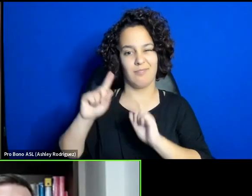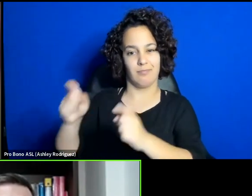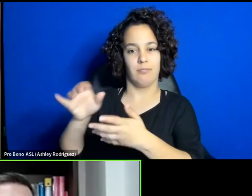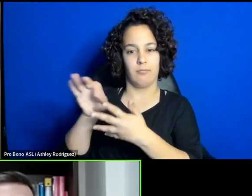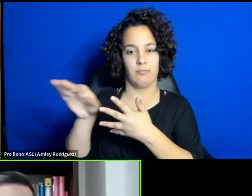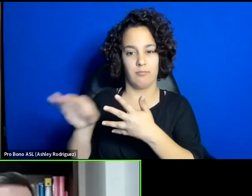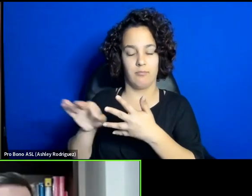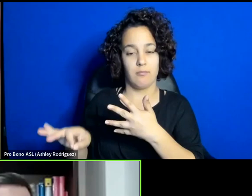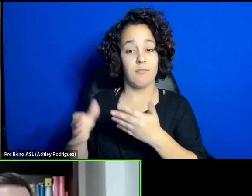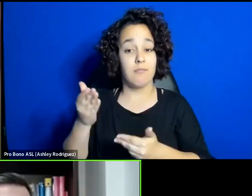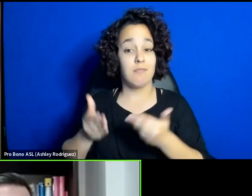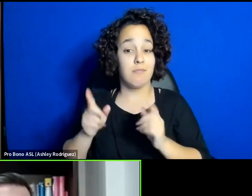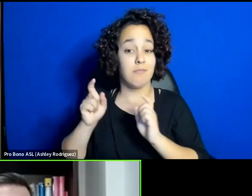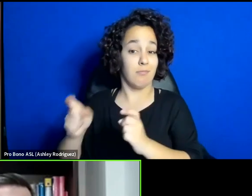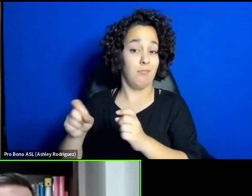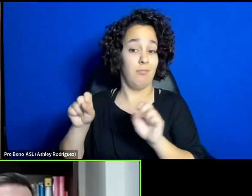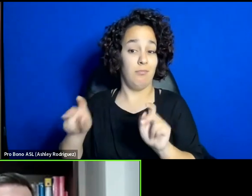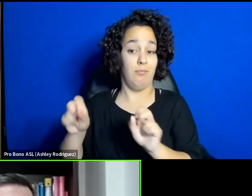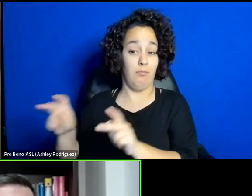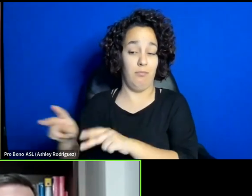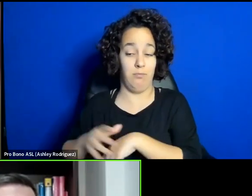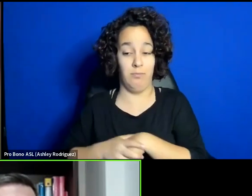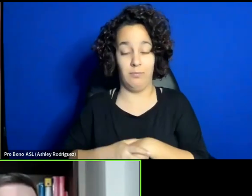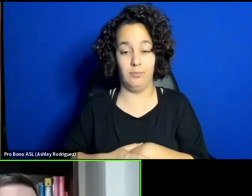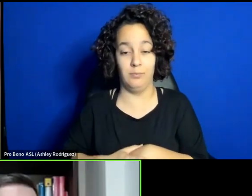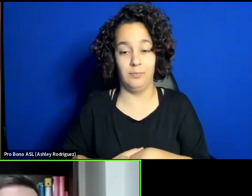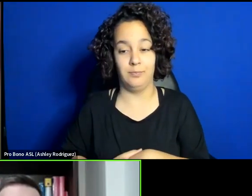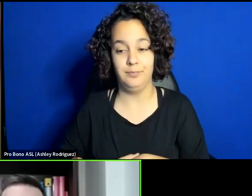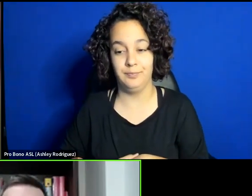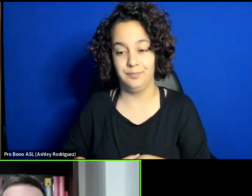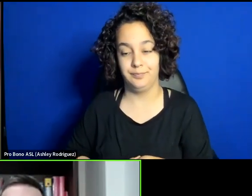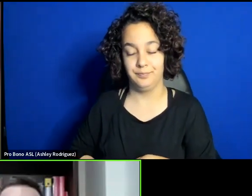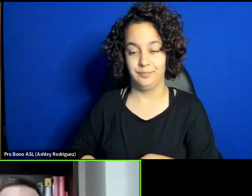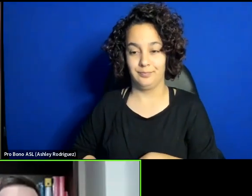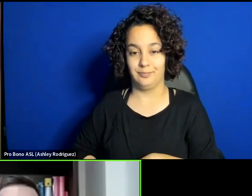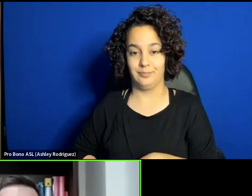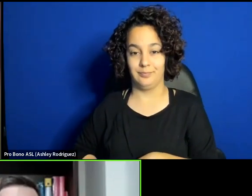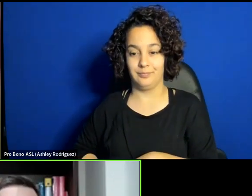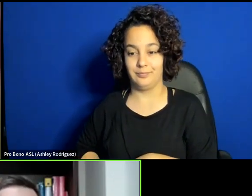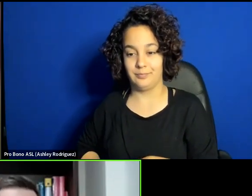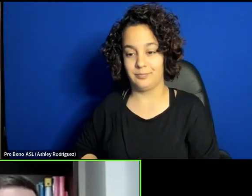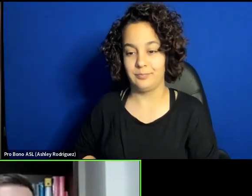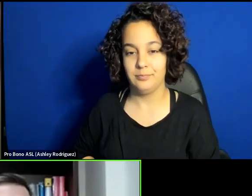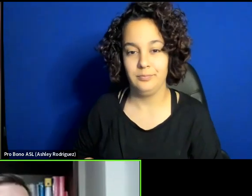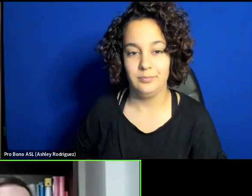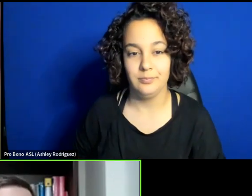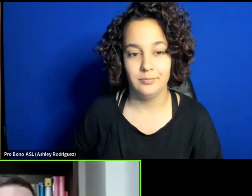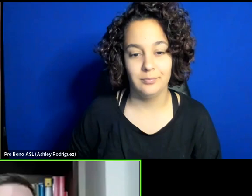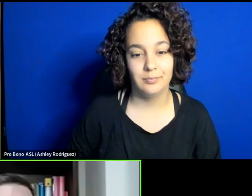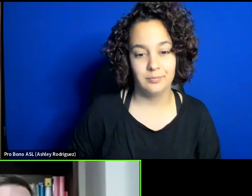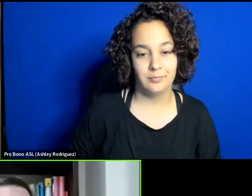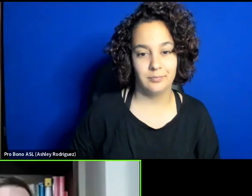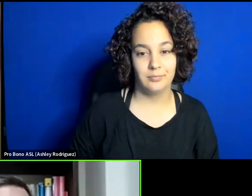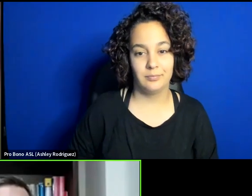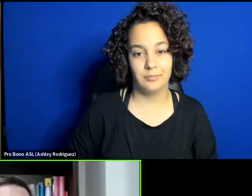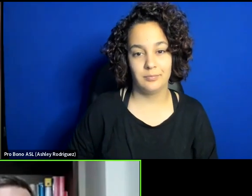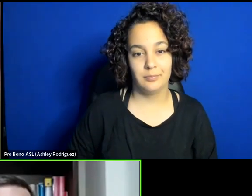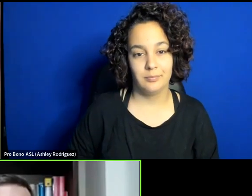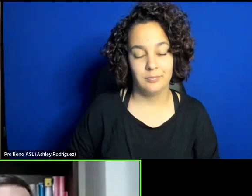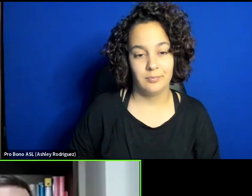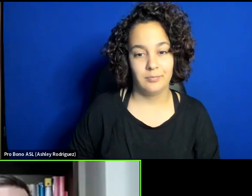opportunities to have that kind of education, a kind of